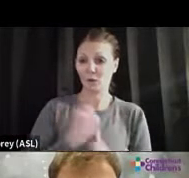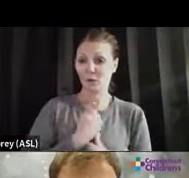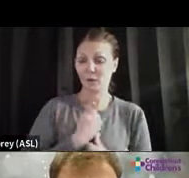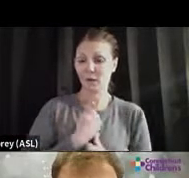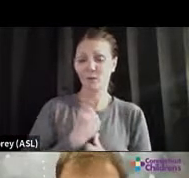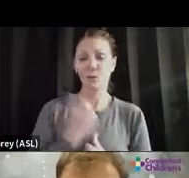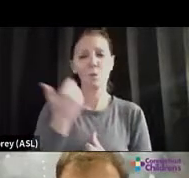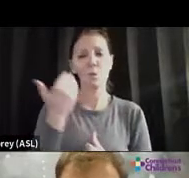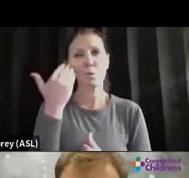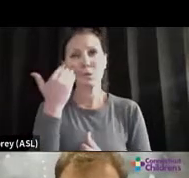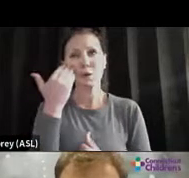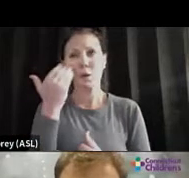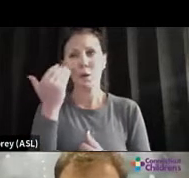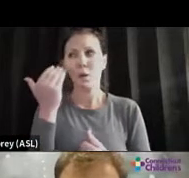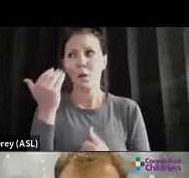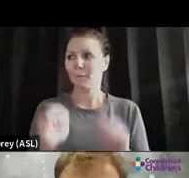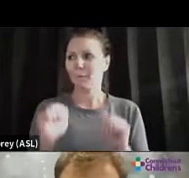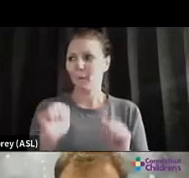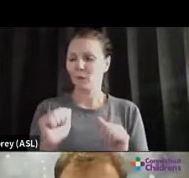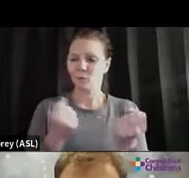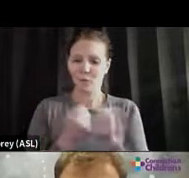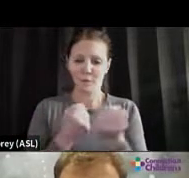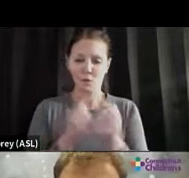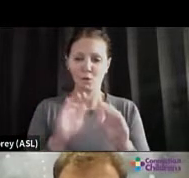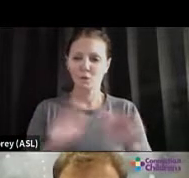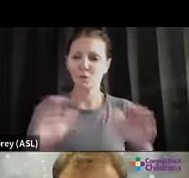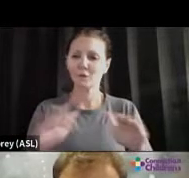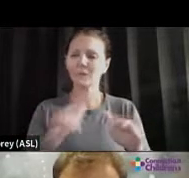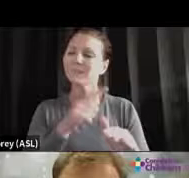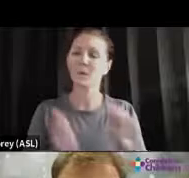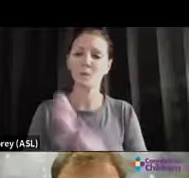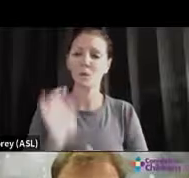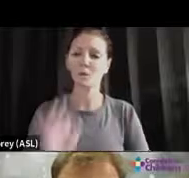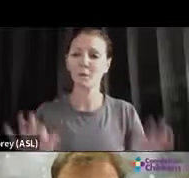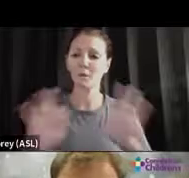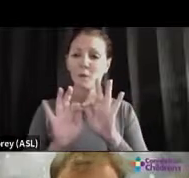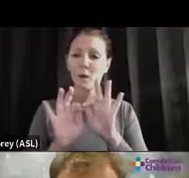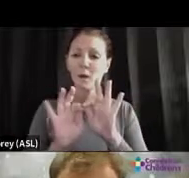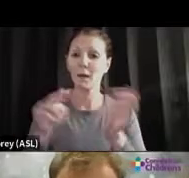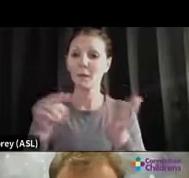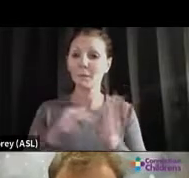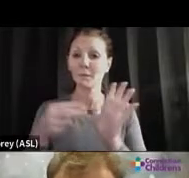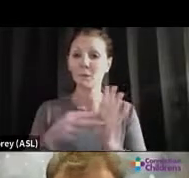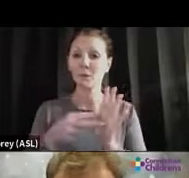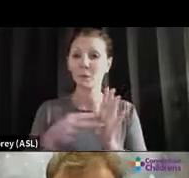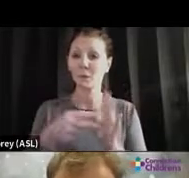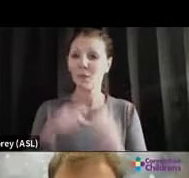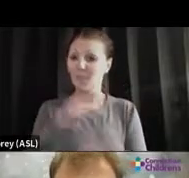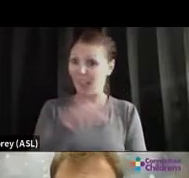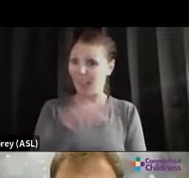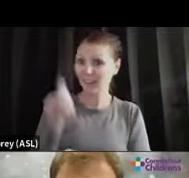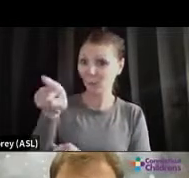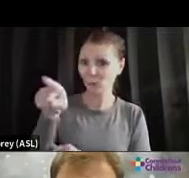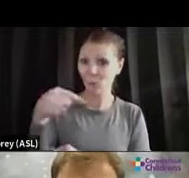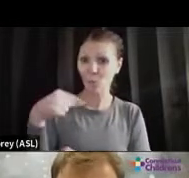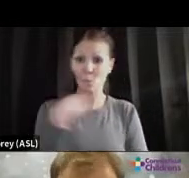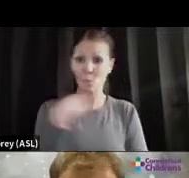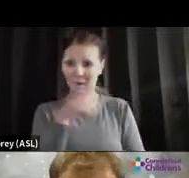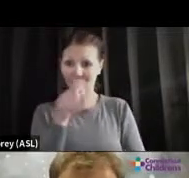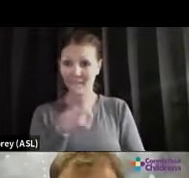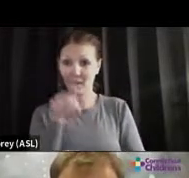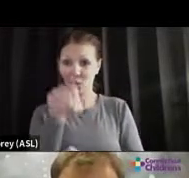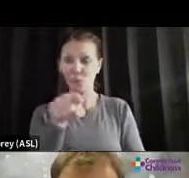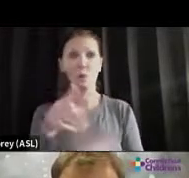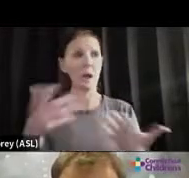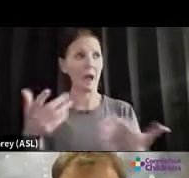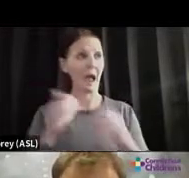that ability for you to be there for your child is the single most critical thing, which basically means we need you. They need you. So in order